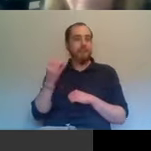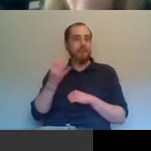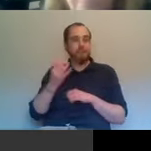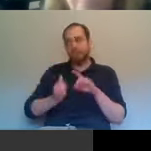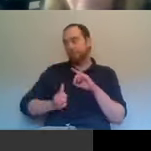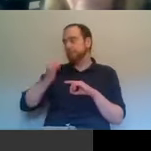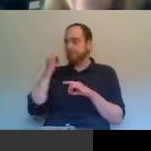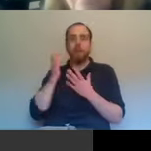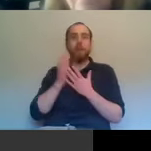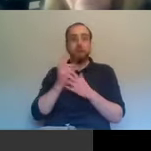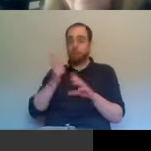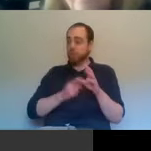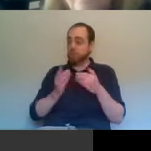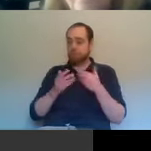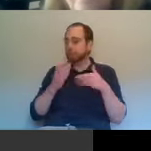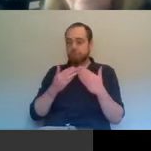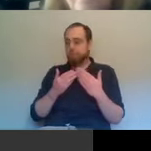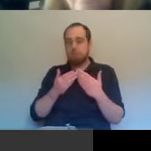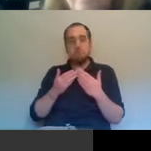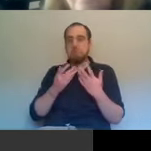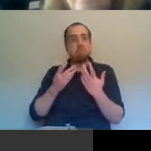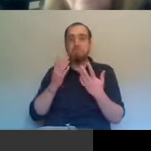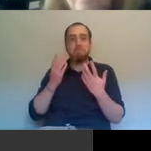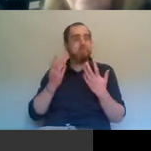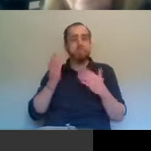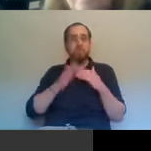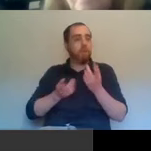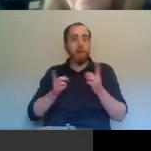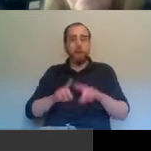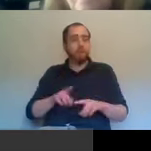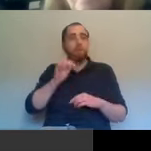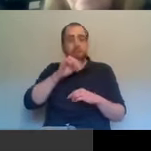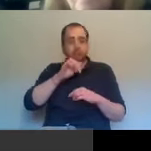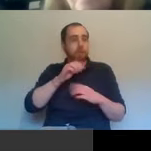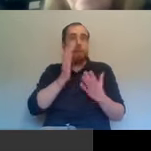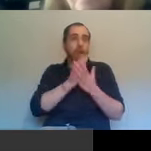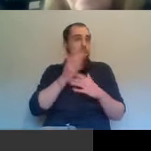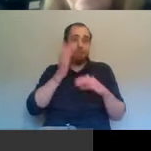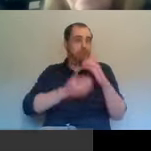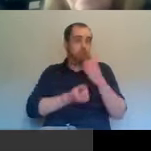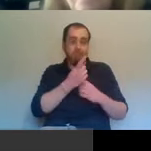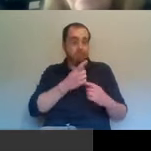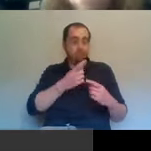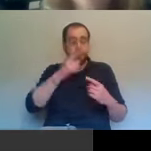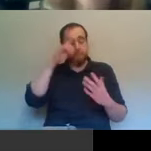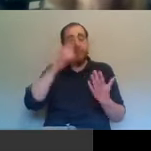a reality that, uh, so there's absolutely no question of a hard border, uh, in certain respects in terms of retaining European